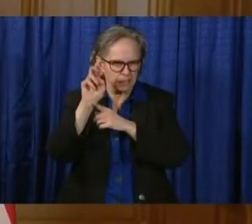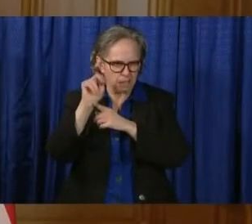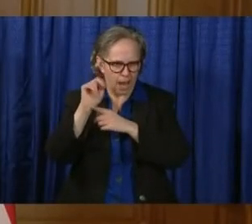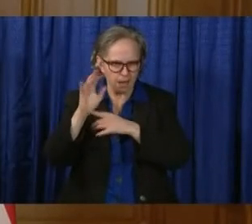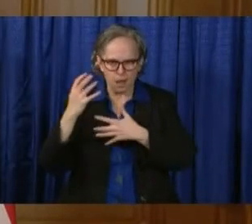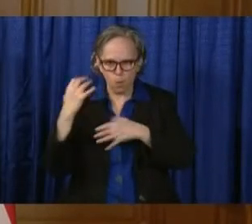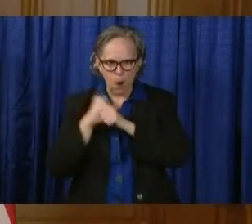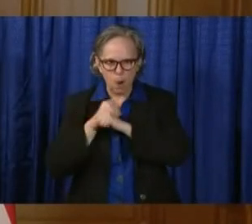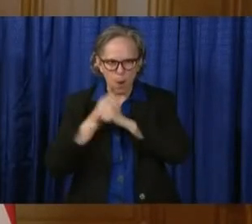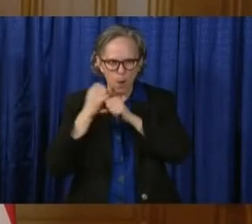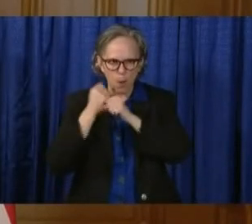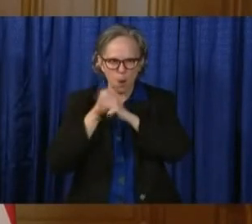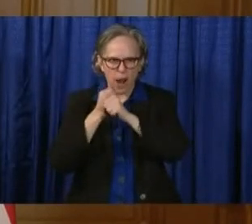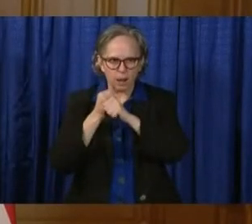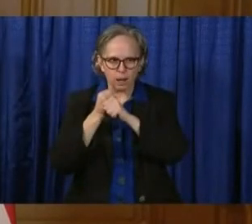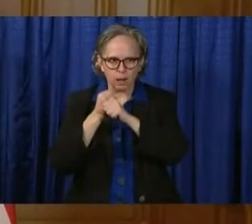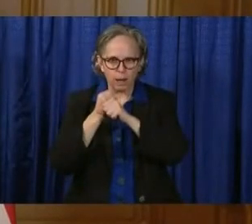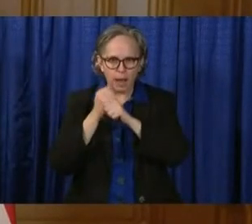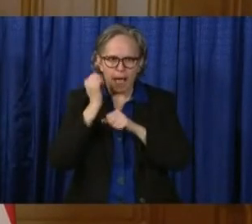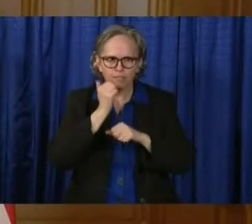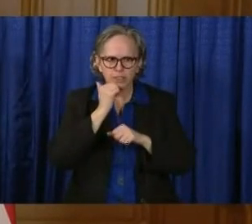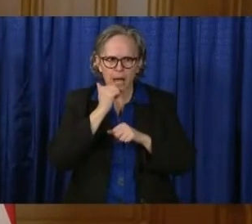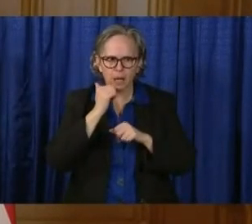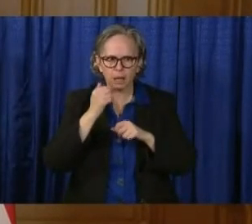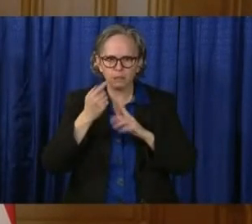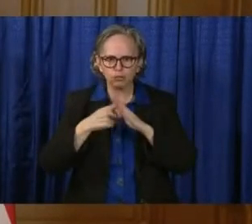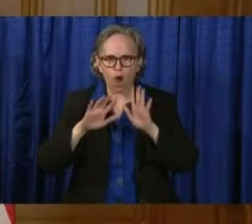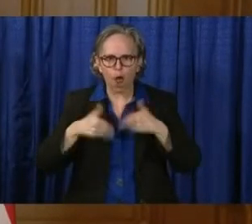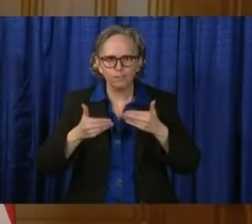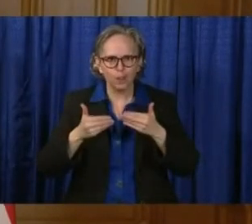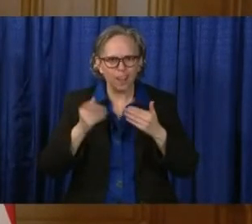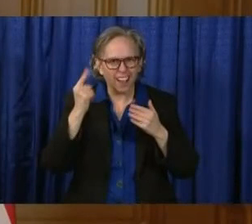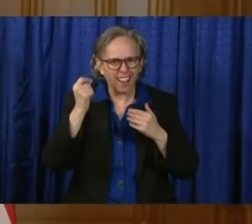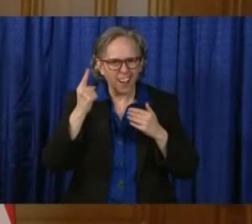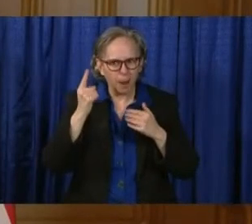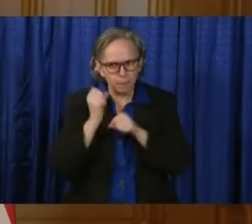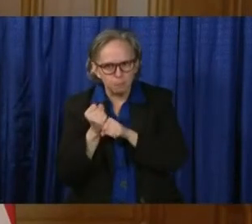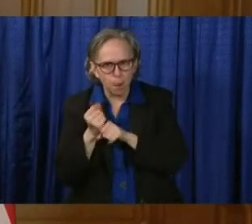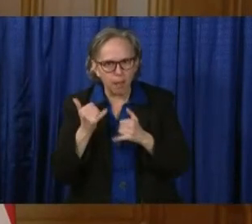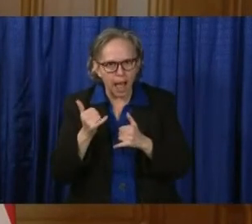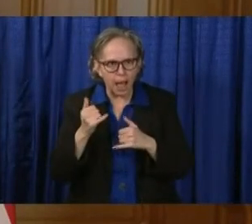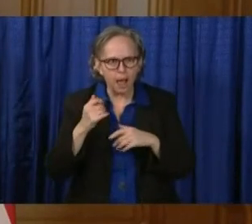all over again, and the next day you start all over again. And so this depends on what we do every day.